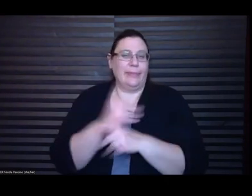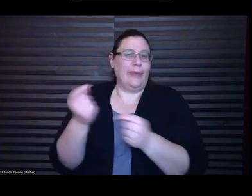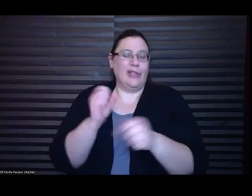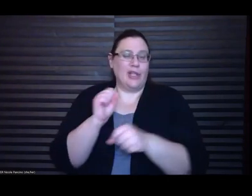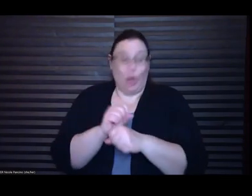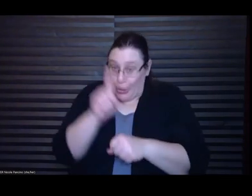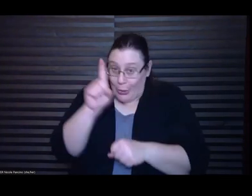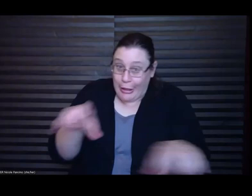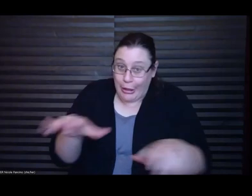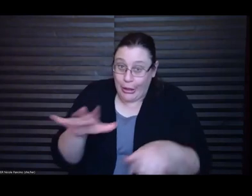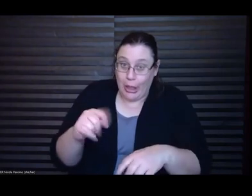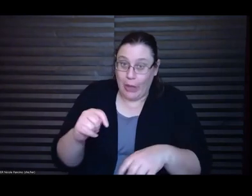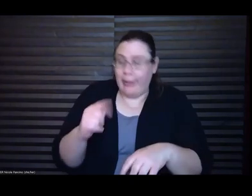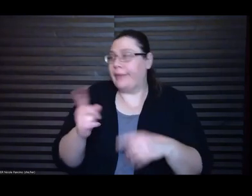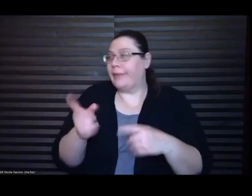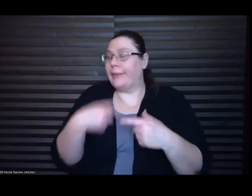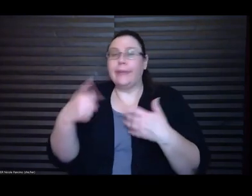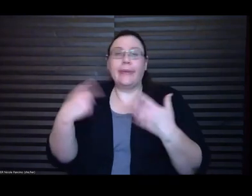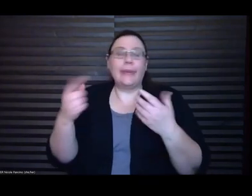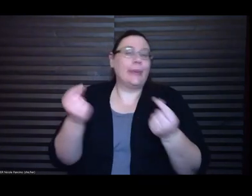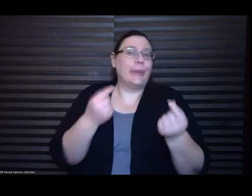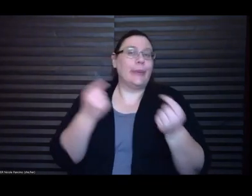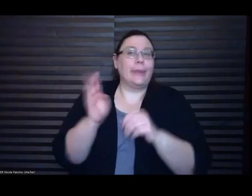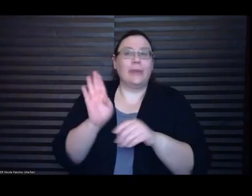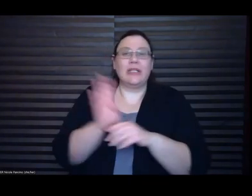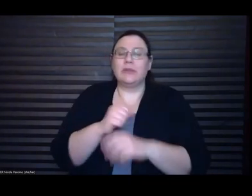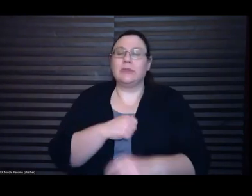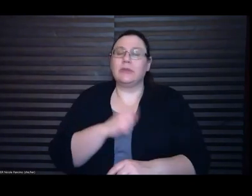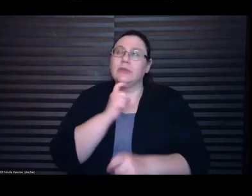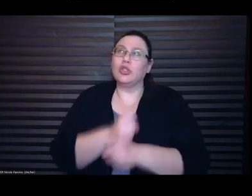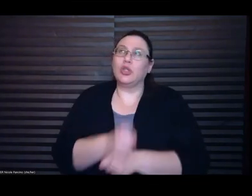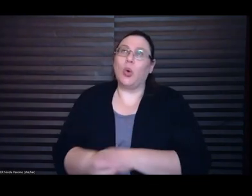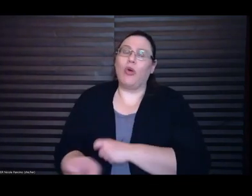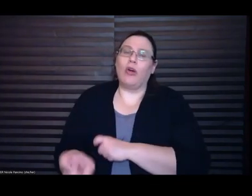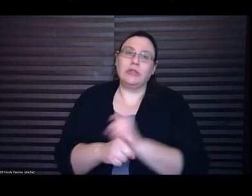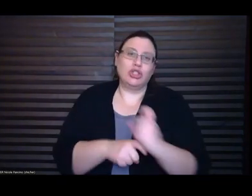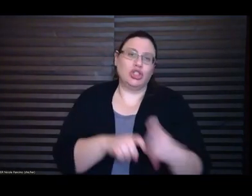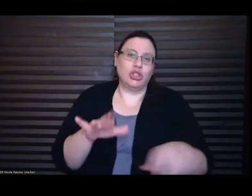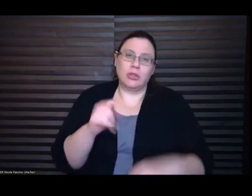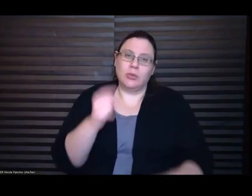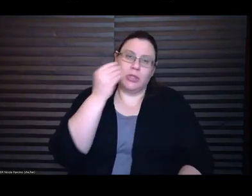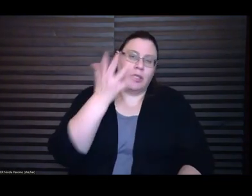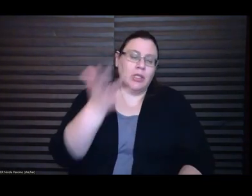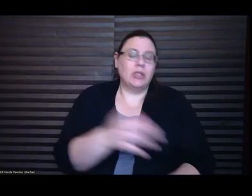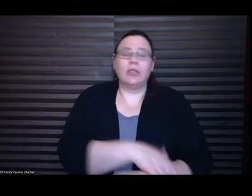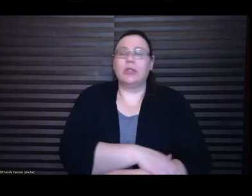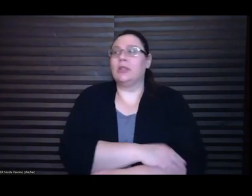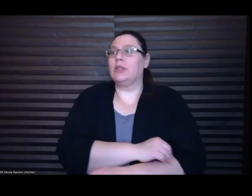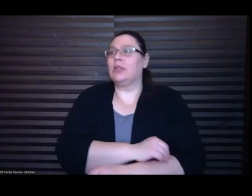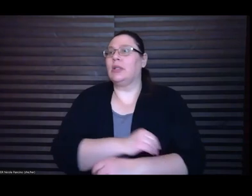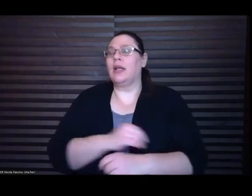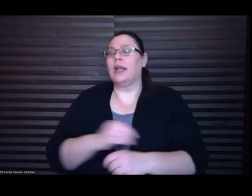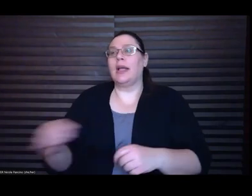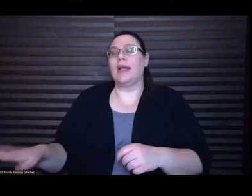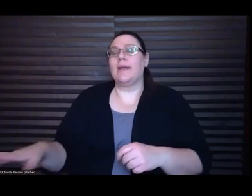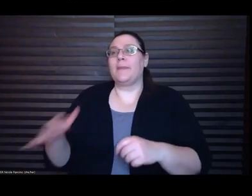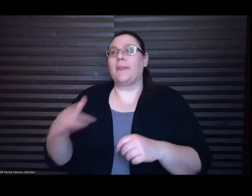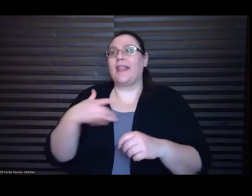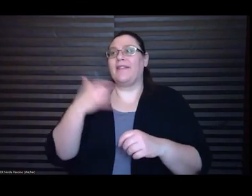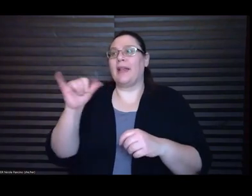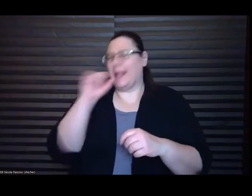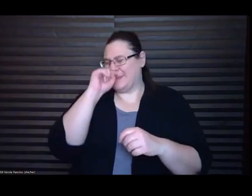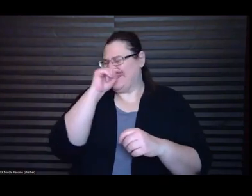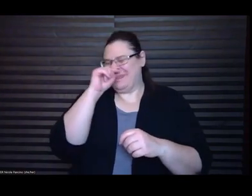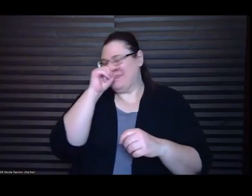to do it I mean I it it felt like such an impossible project when you know really it's just like